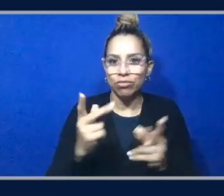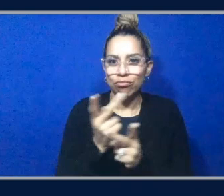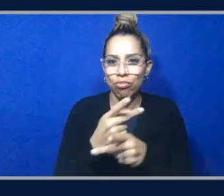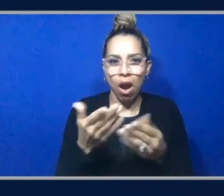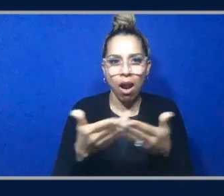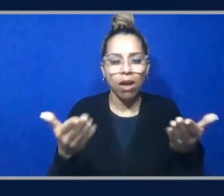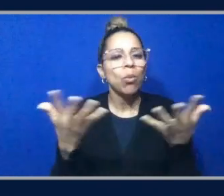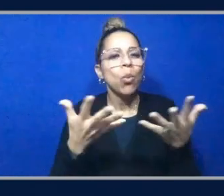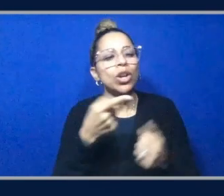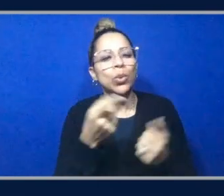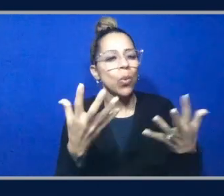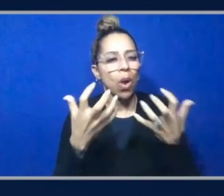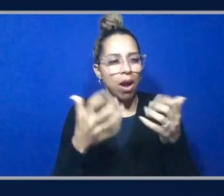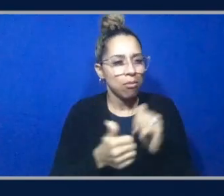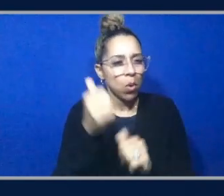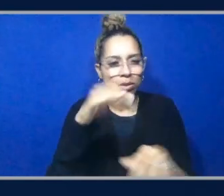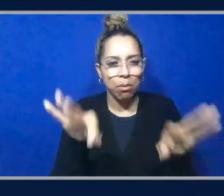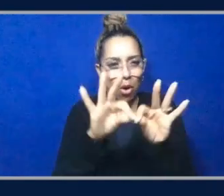specifically